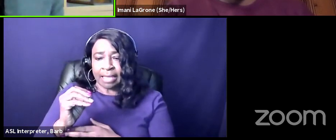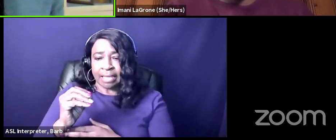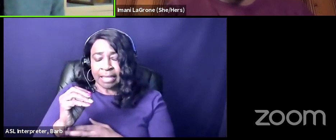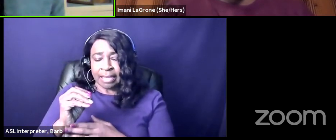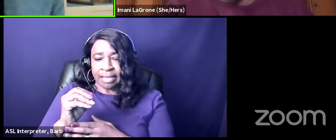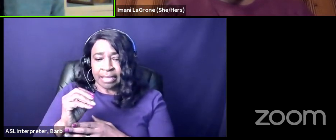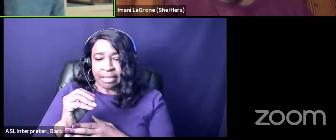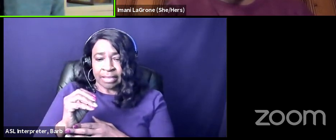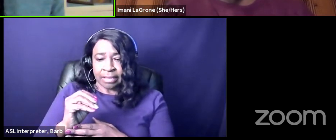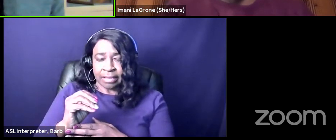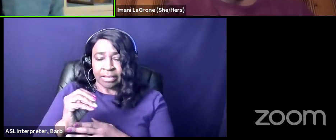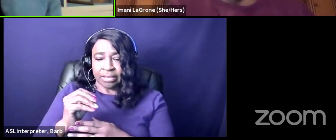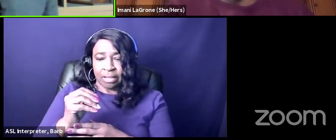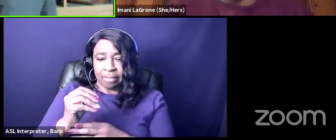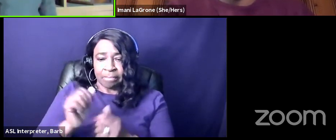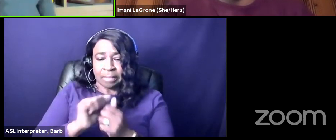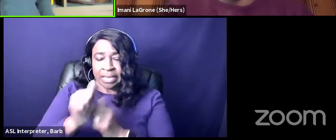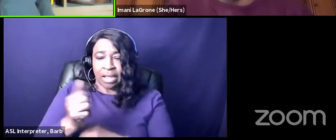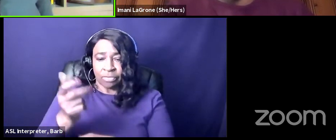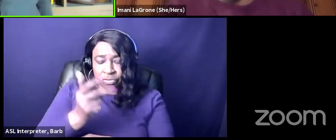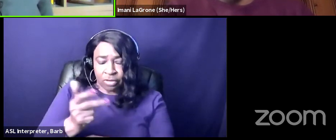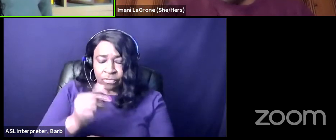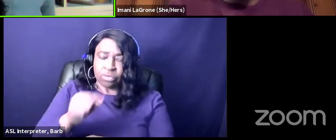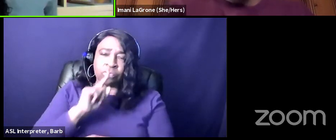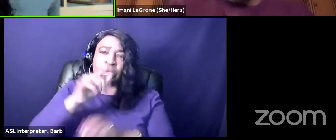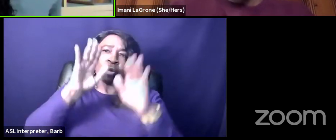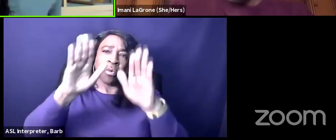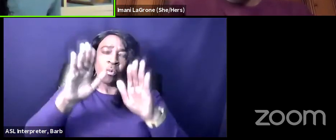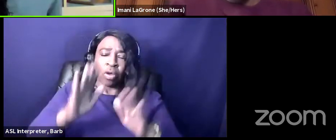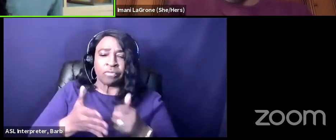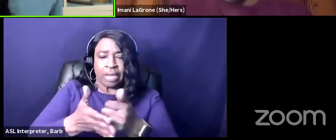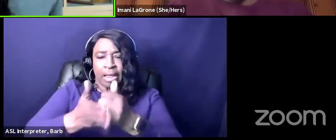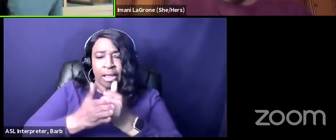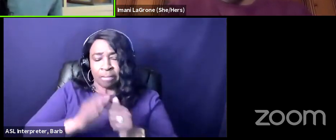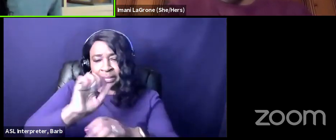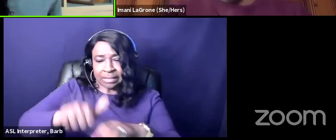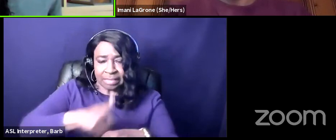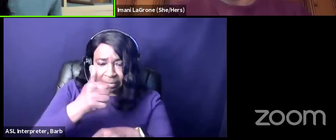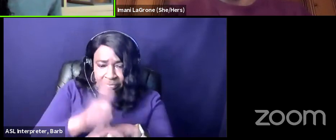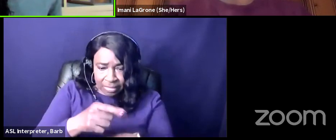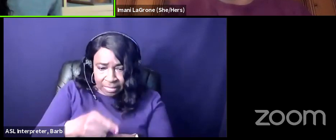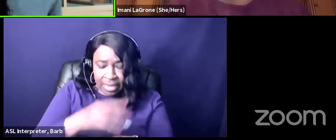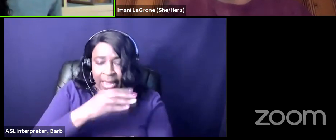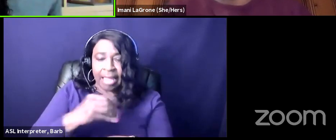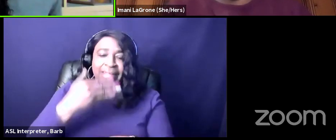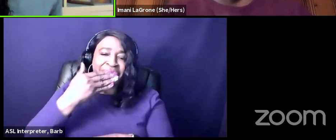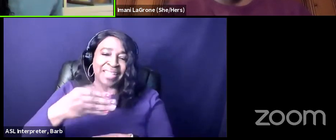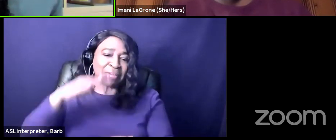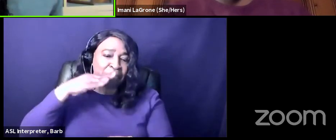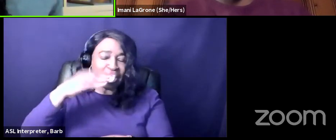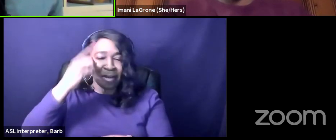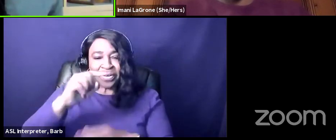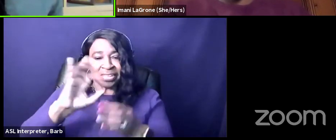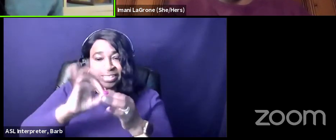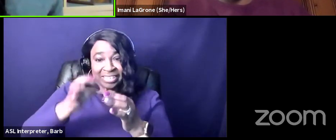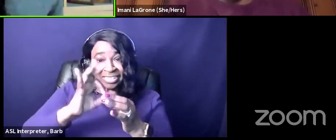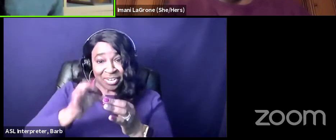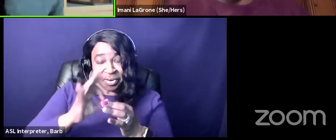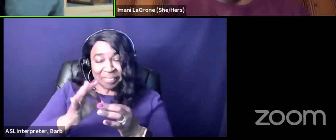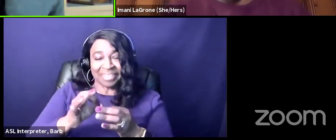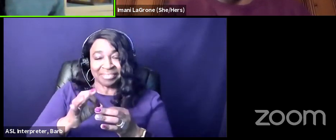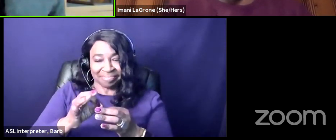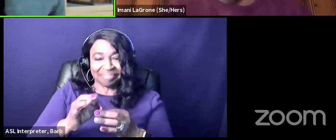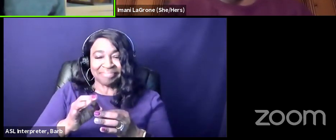uh the three of you have been so great in helping put this together and thank you barb for uh for facilitating this evening